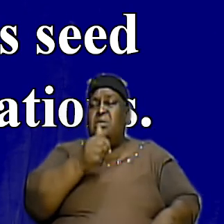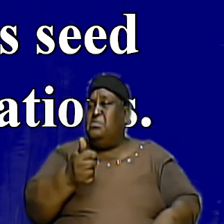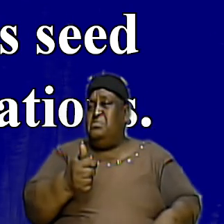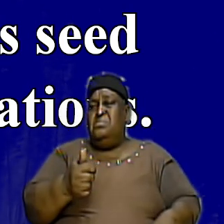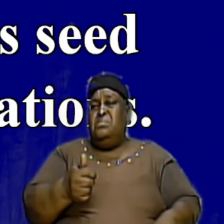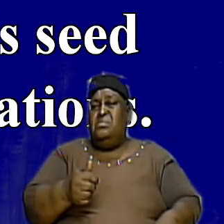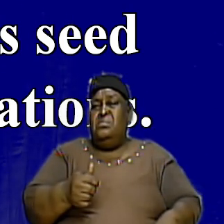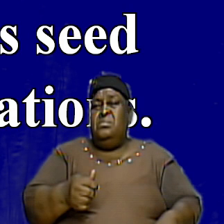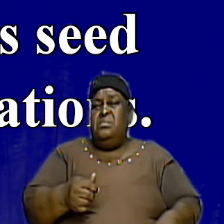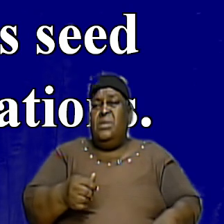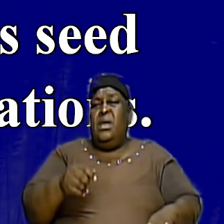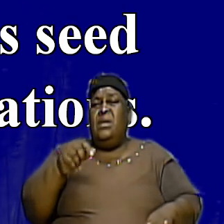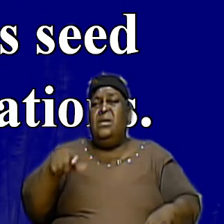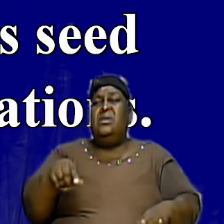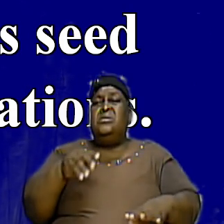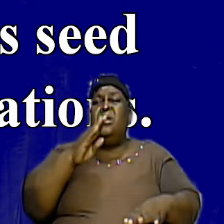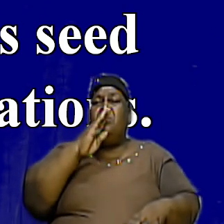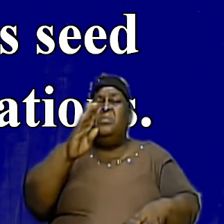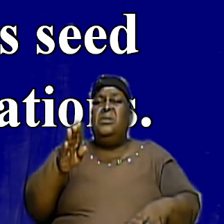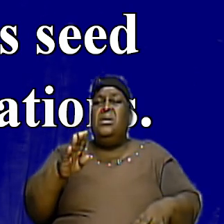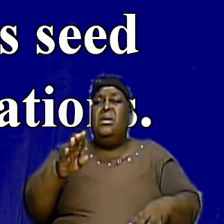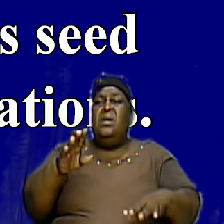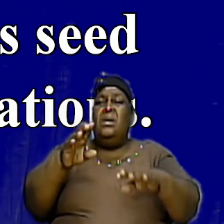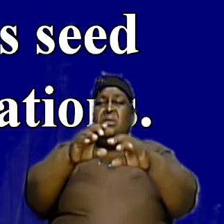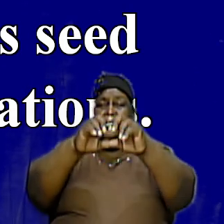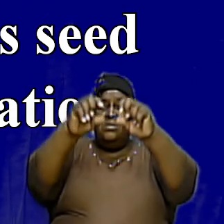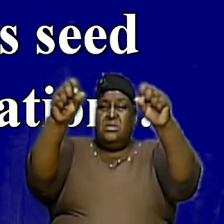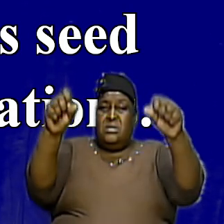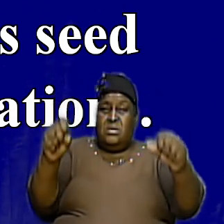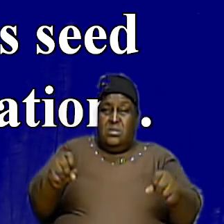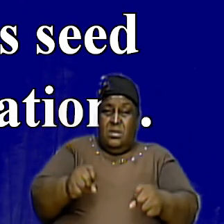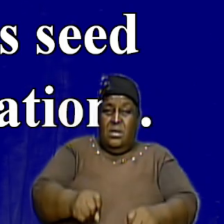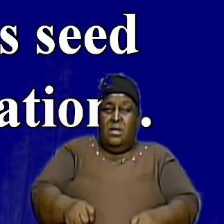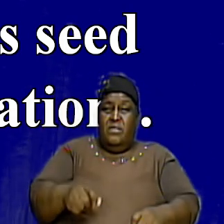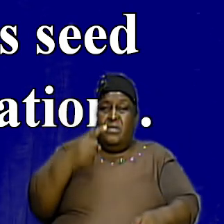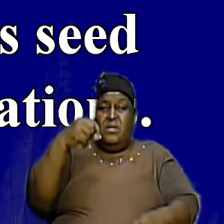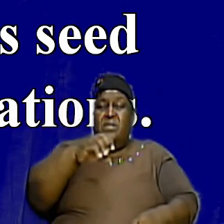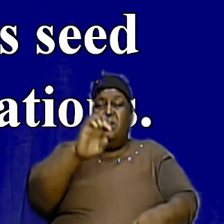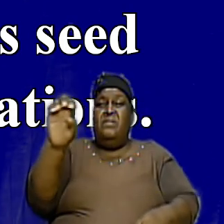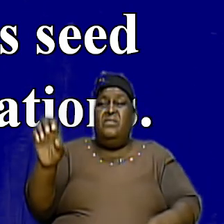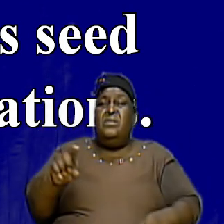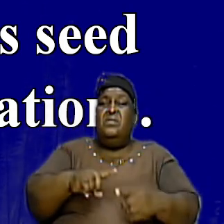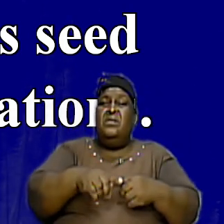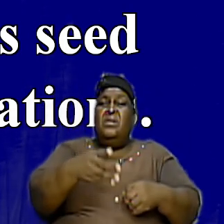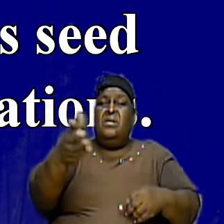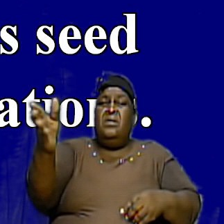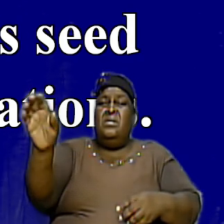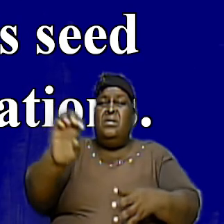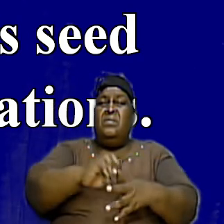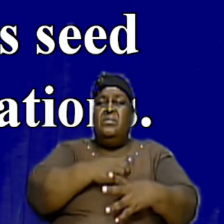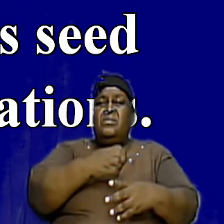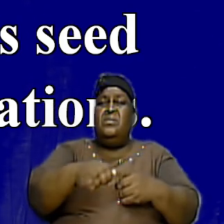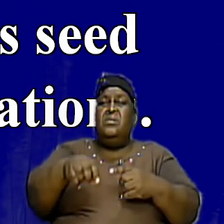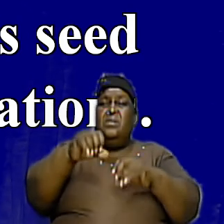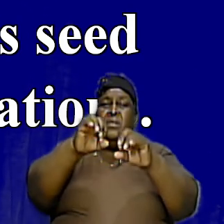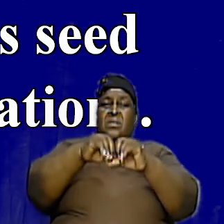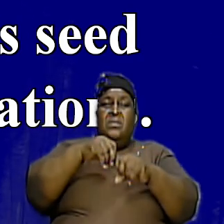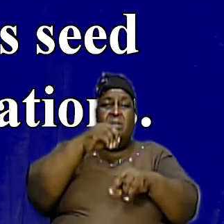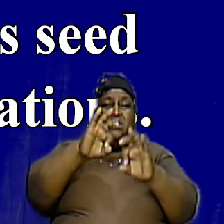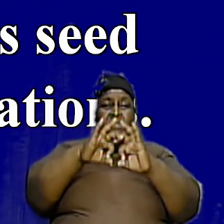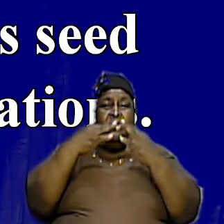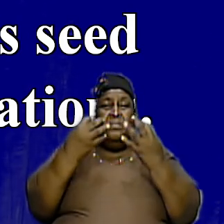and it shall be a statue forever to them even to him and to his seed throughout